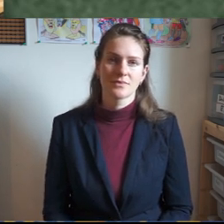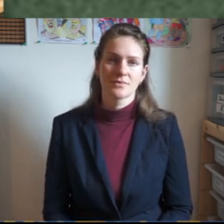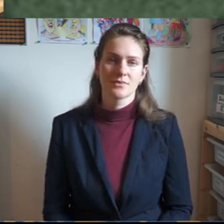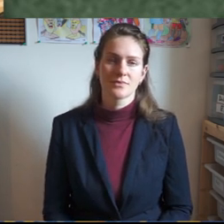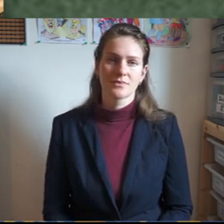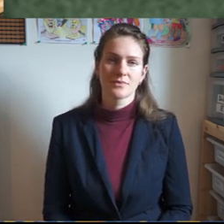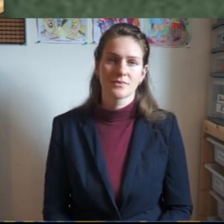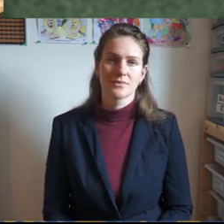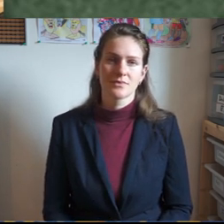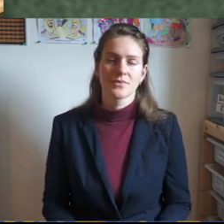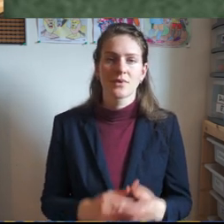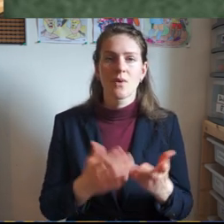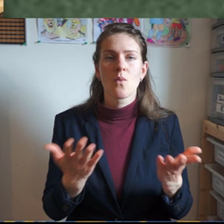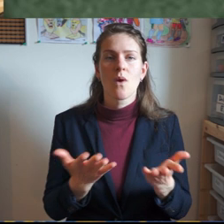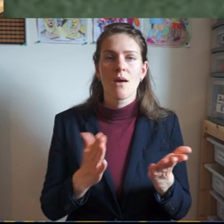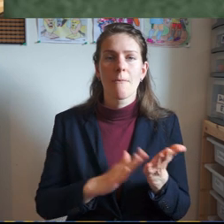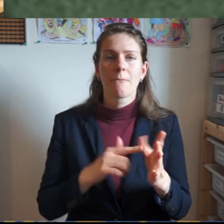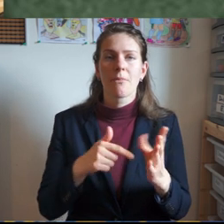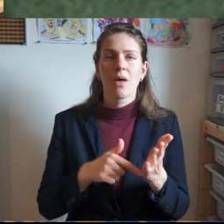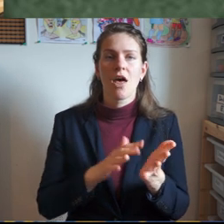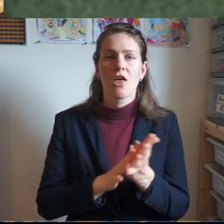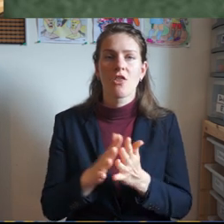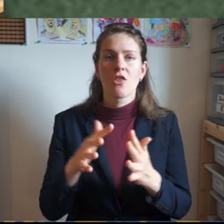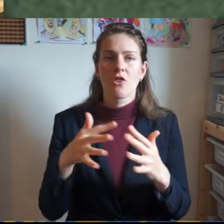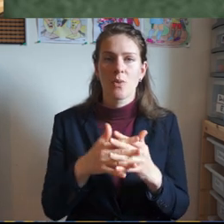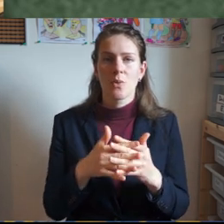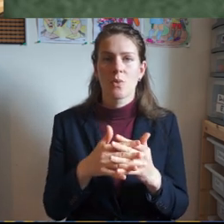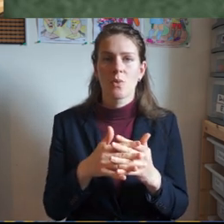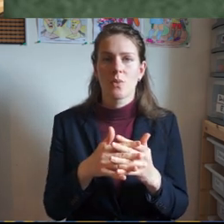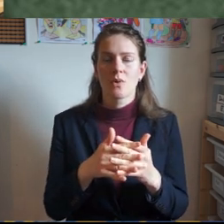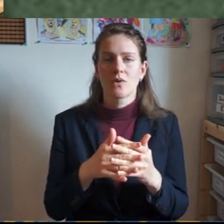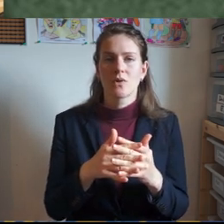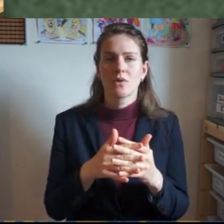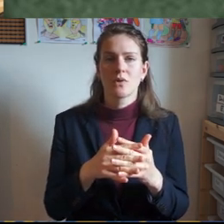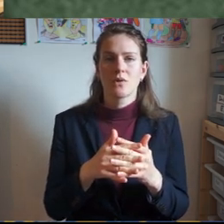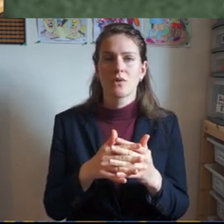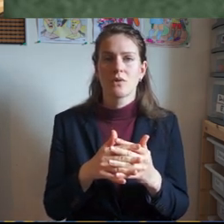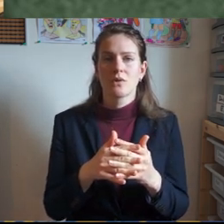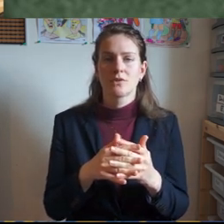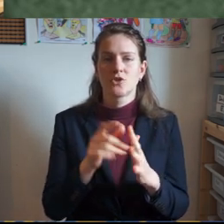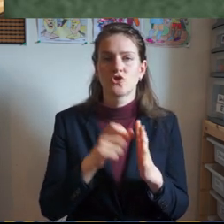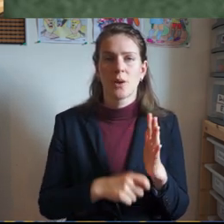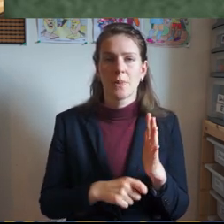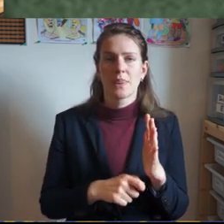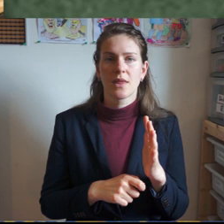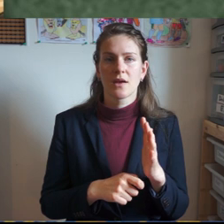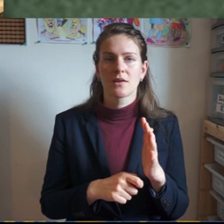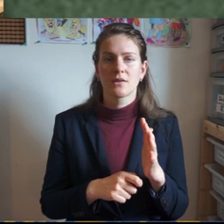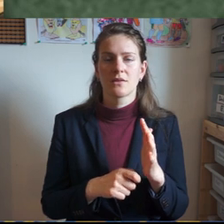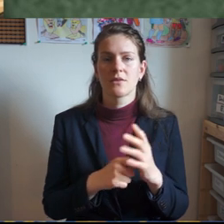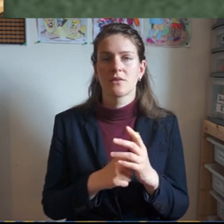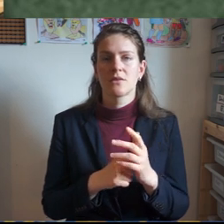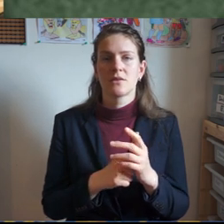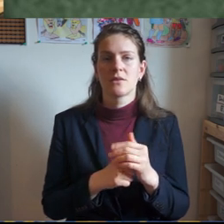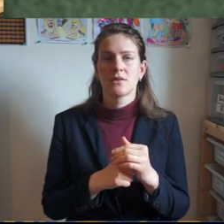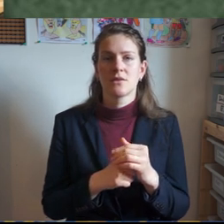we just turn to that chapter in Matthew and see where the Lord God has